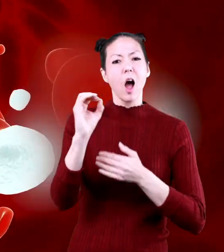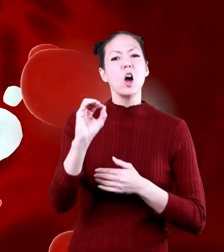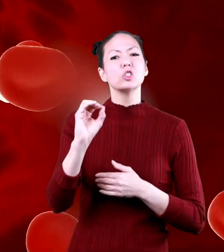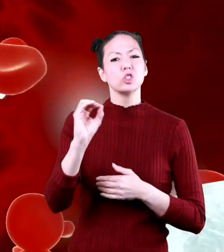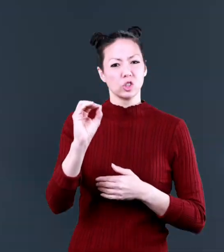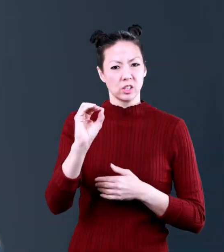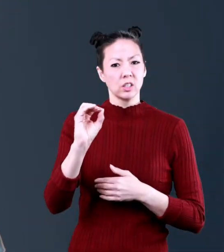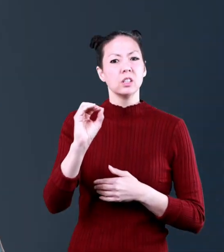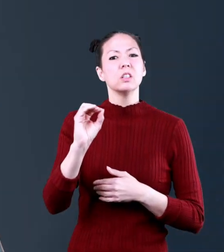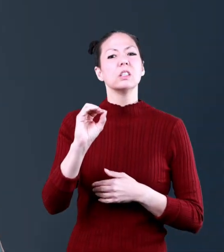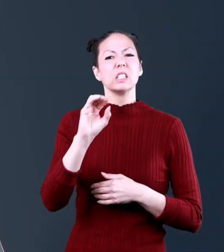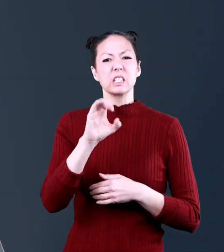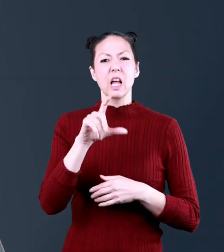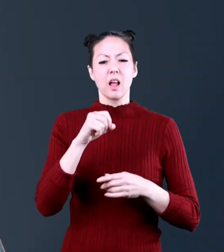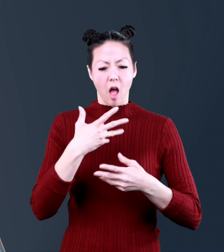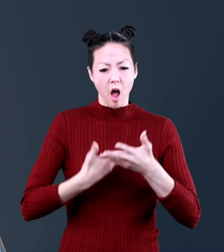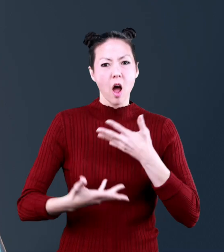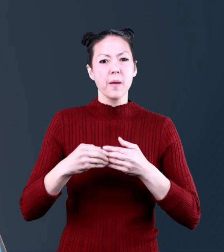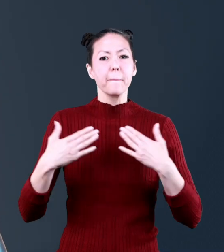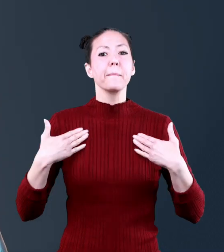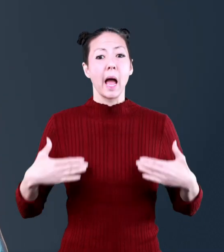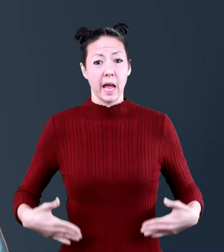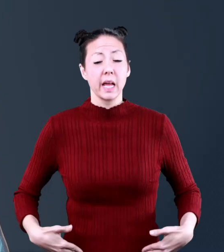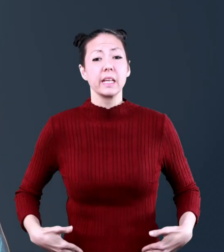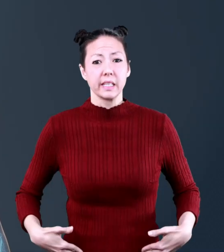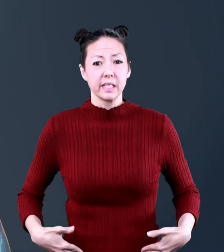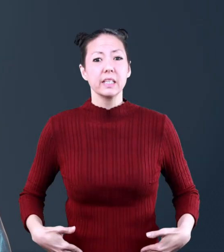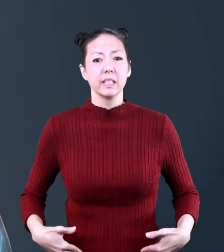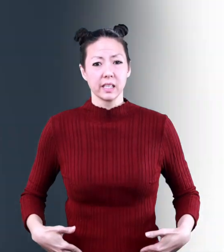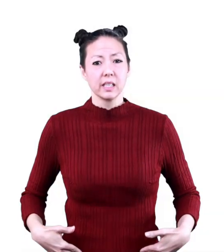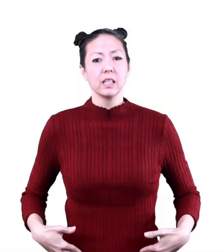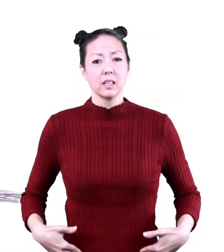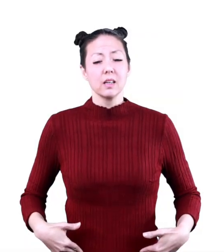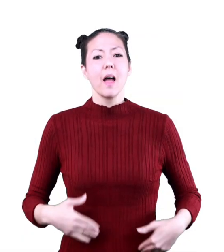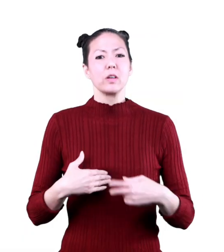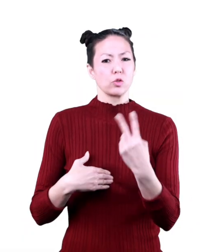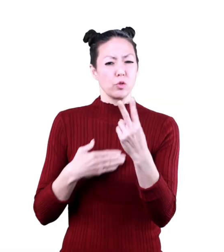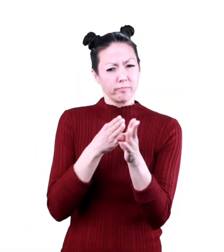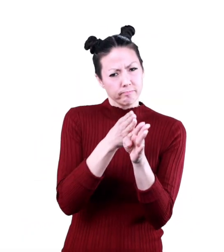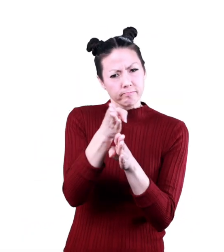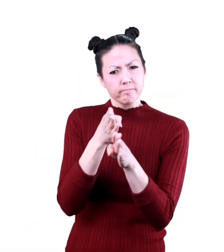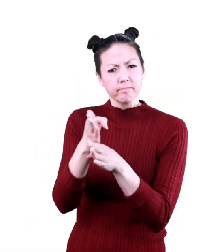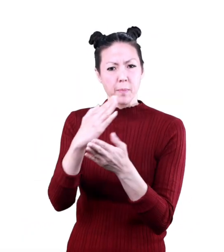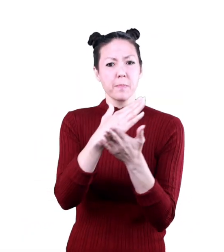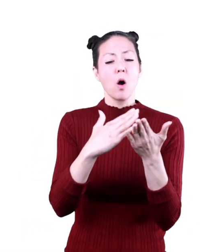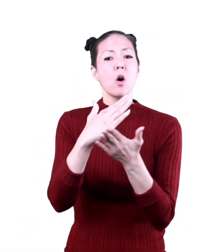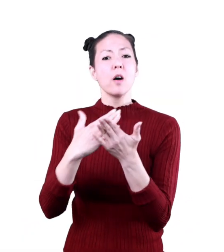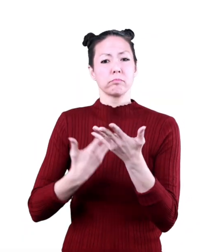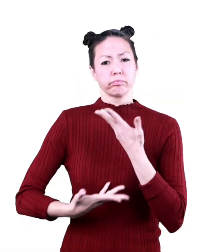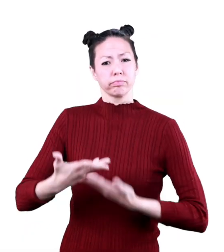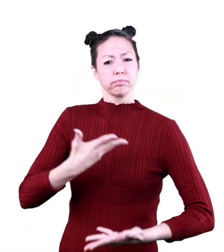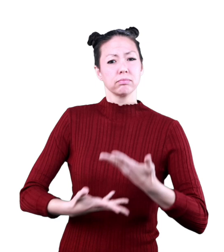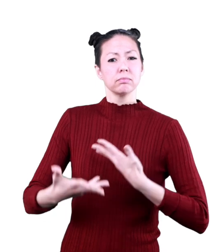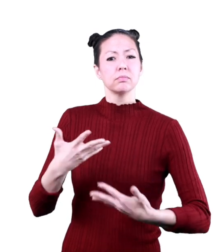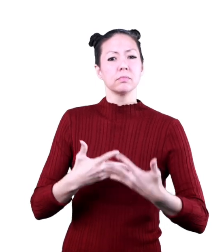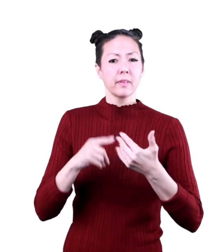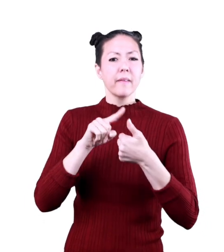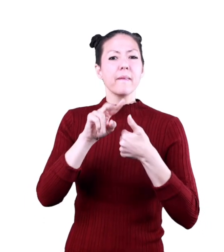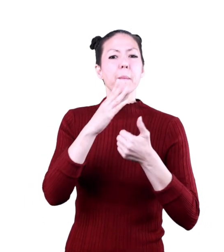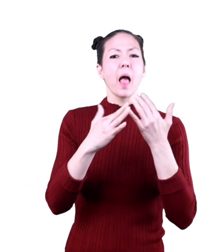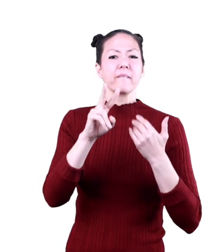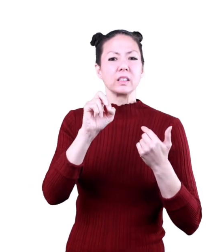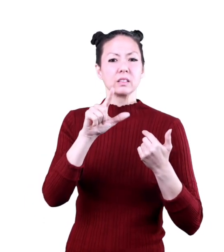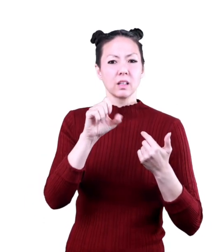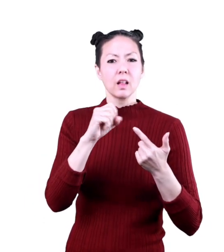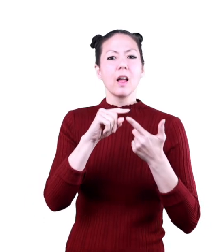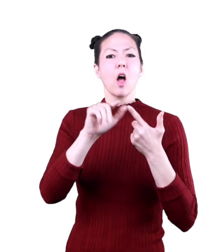and nutrients to every cell in the human body the two main parts of the circulatory system are blood